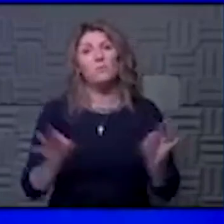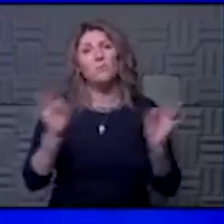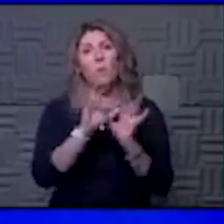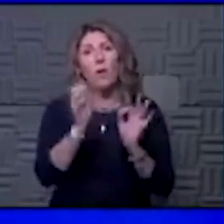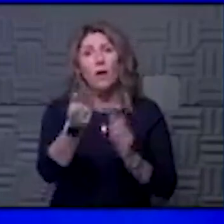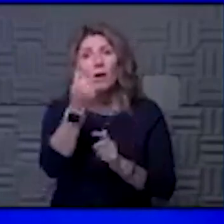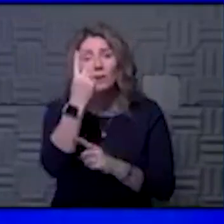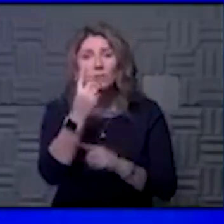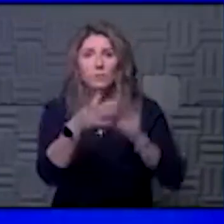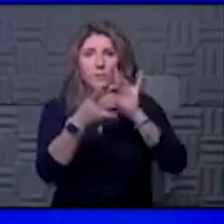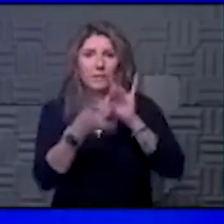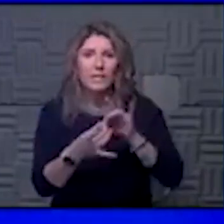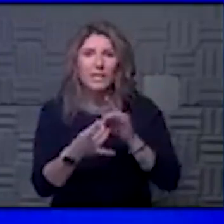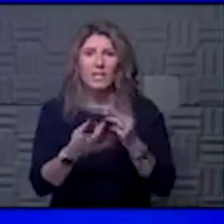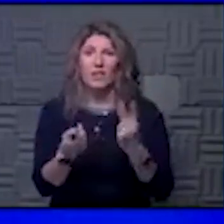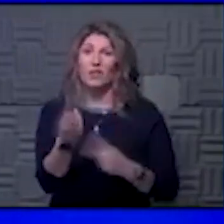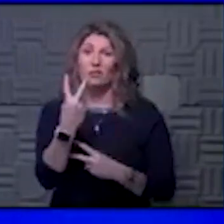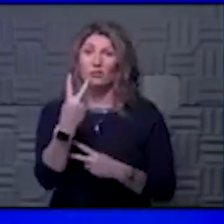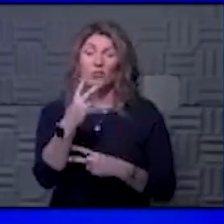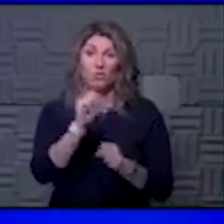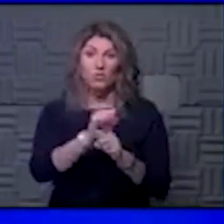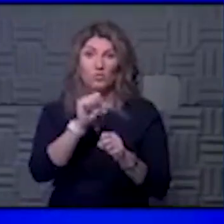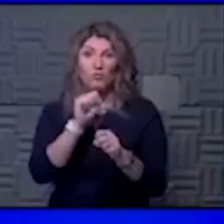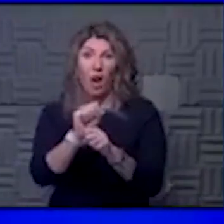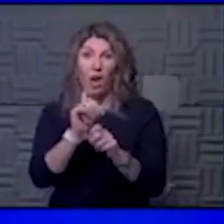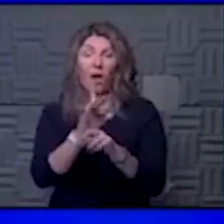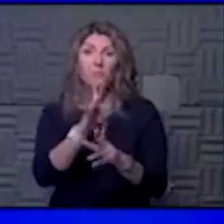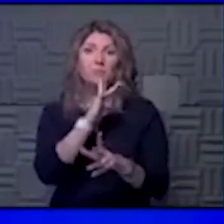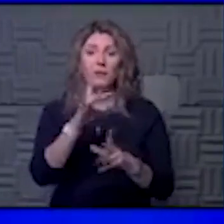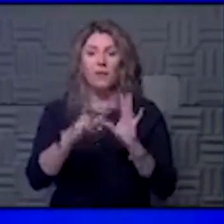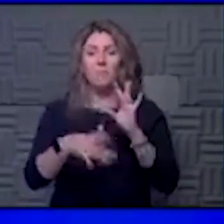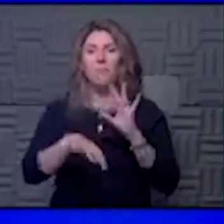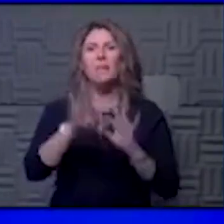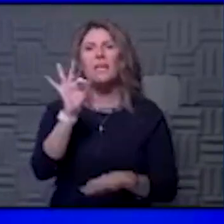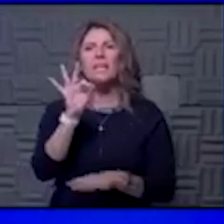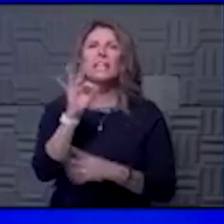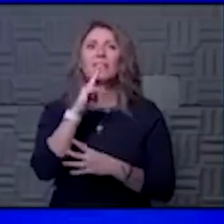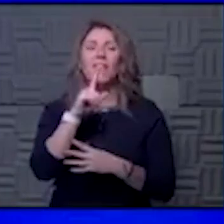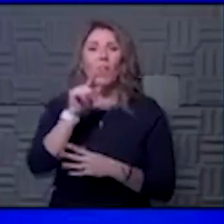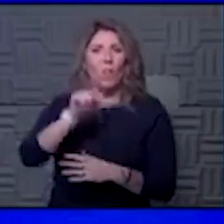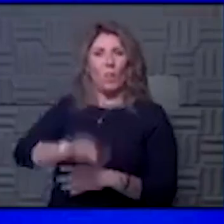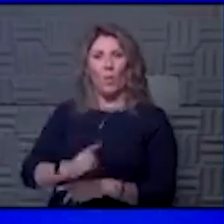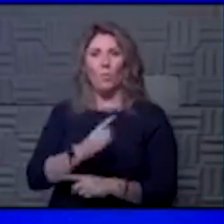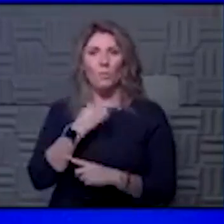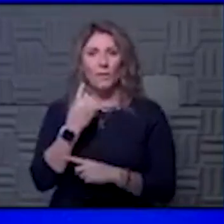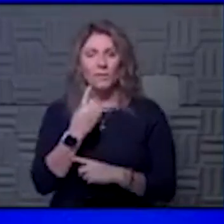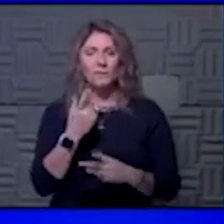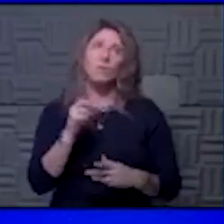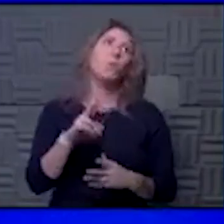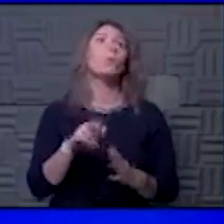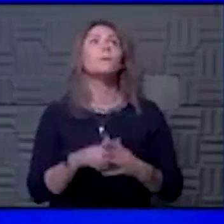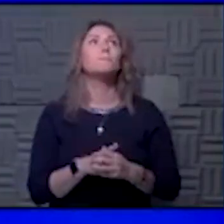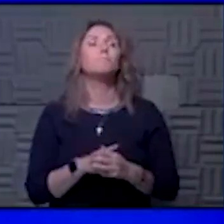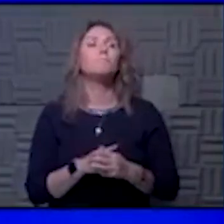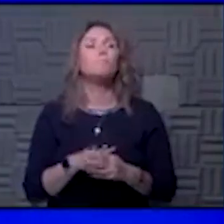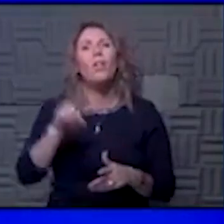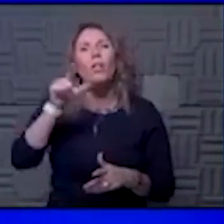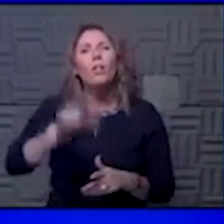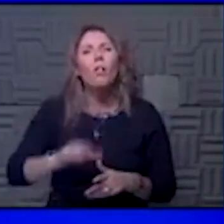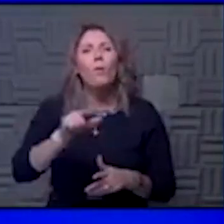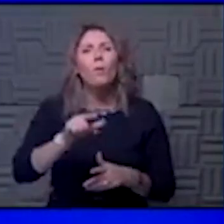understand about those two jobs and to pick your lower risk job or lower exposure